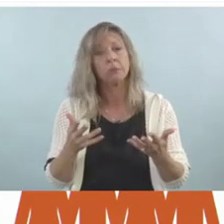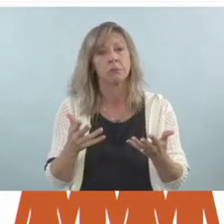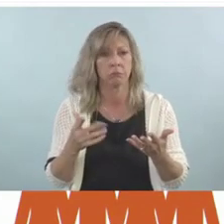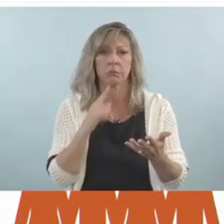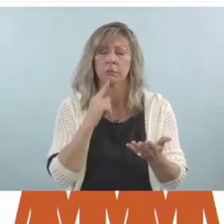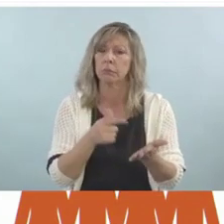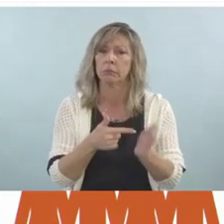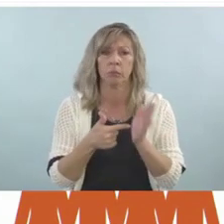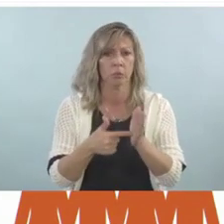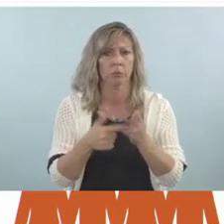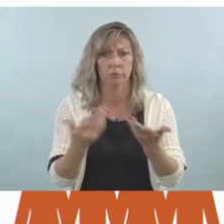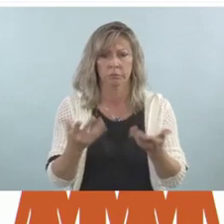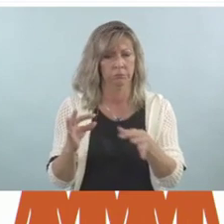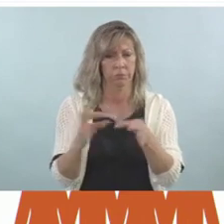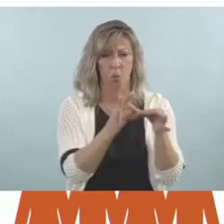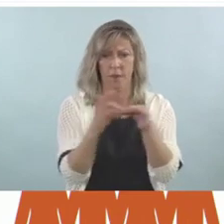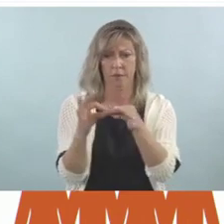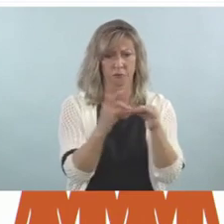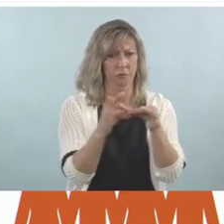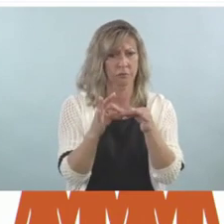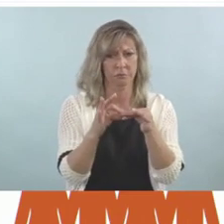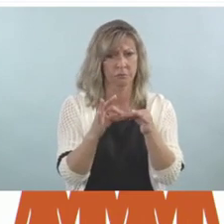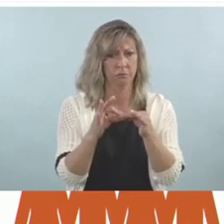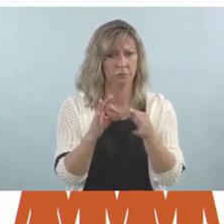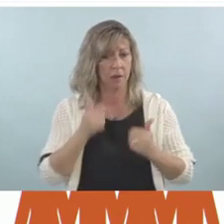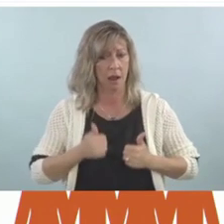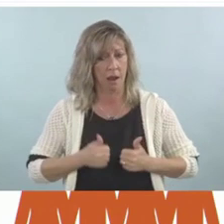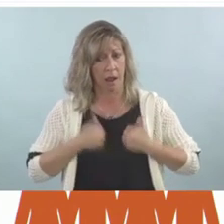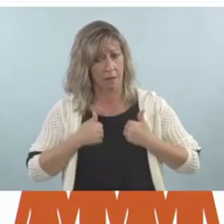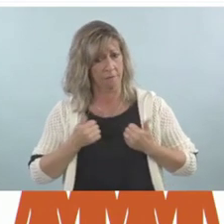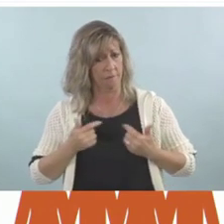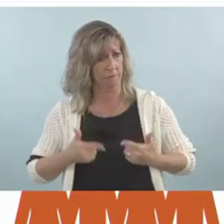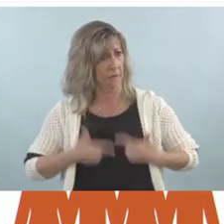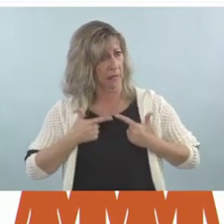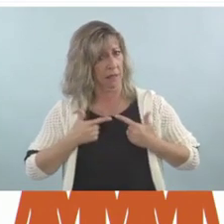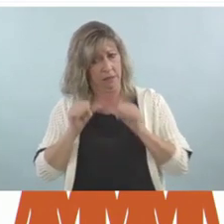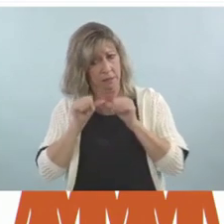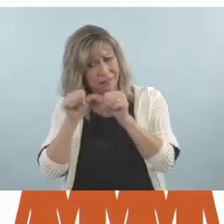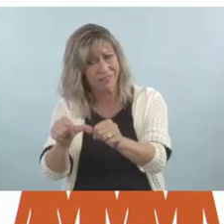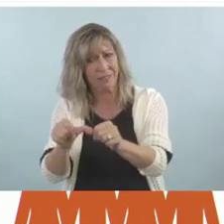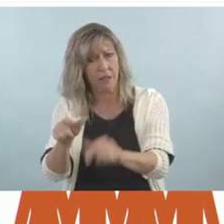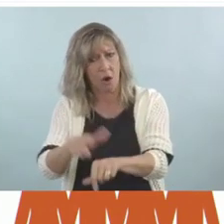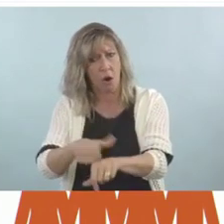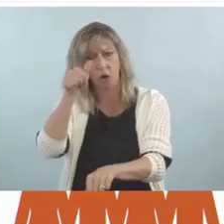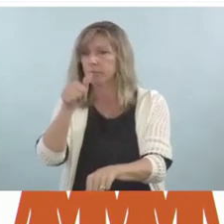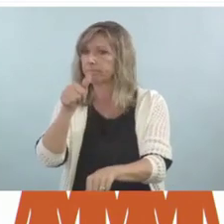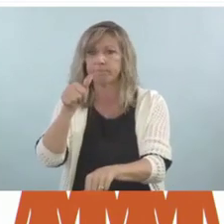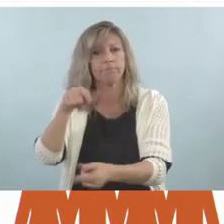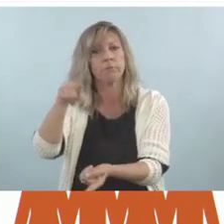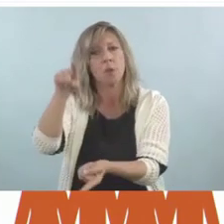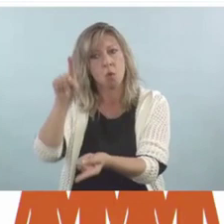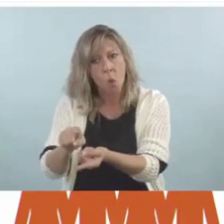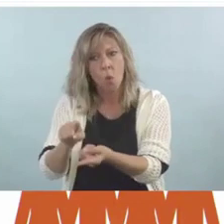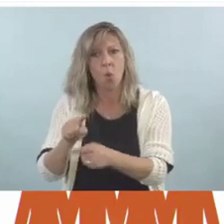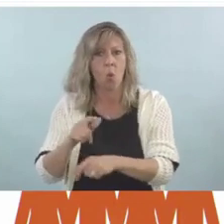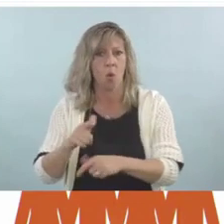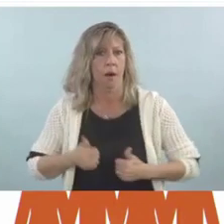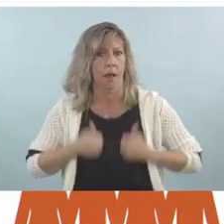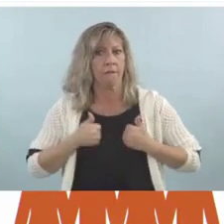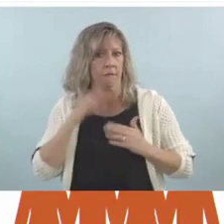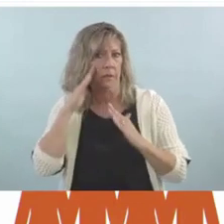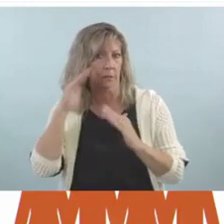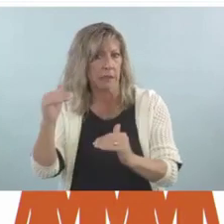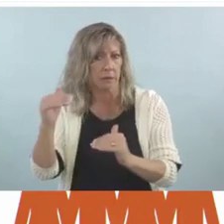expectancy. I mean, that's powerful, too, to think like, wow, whatever you answer, if you say yes to these questions,